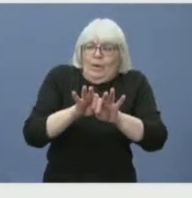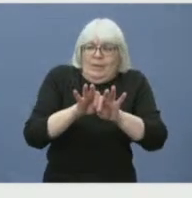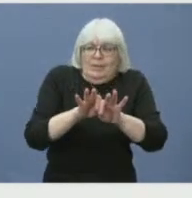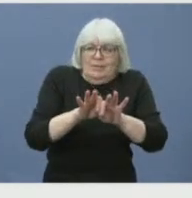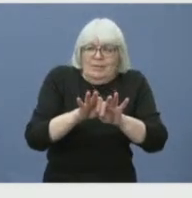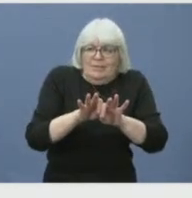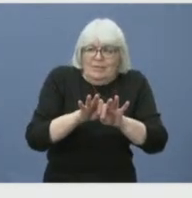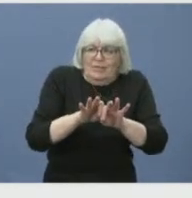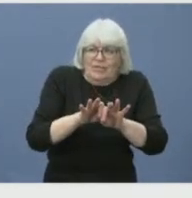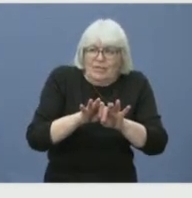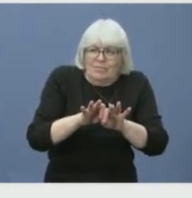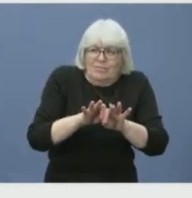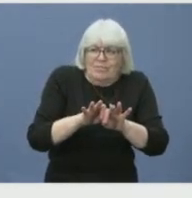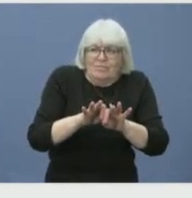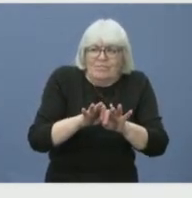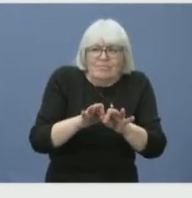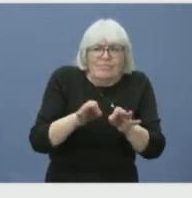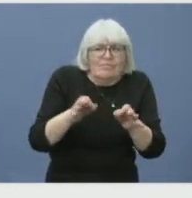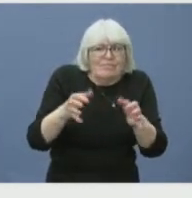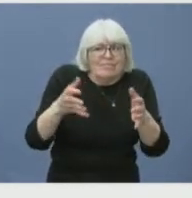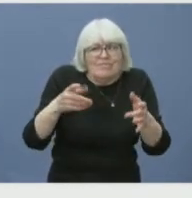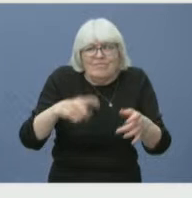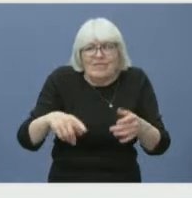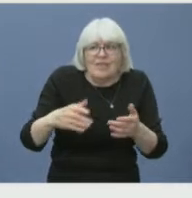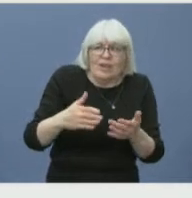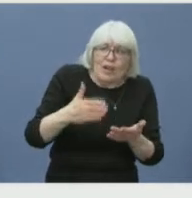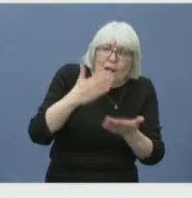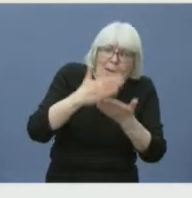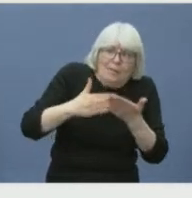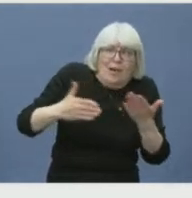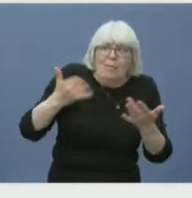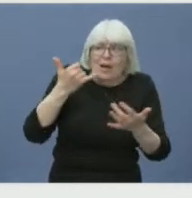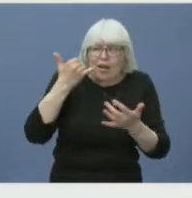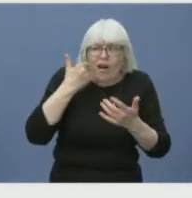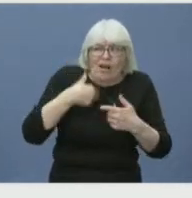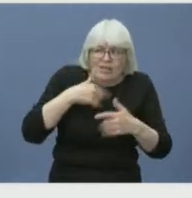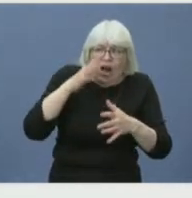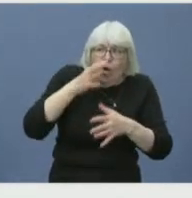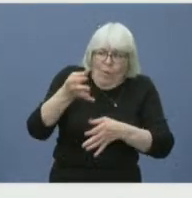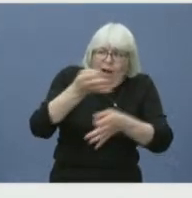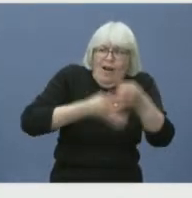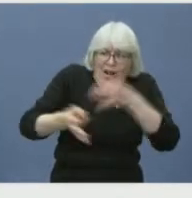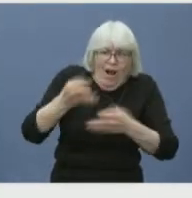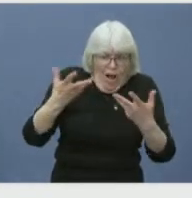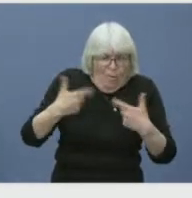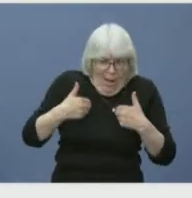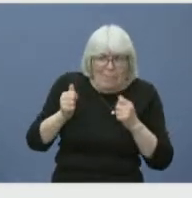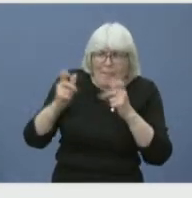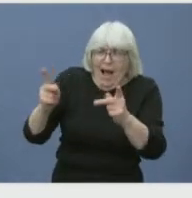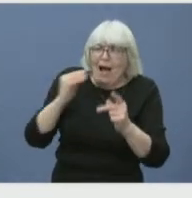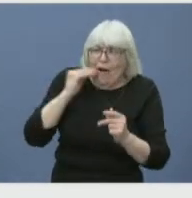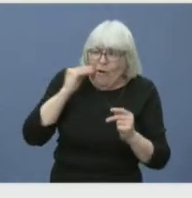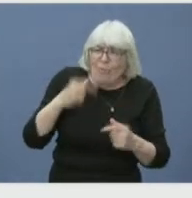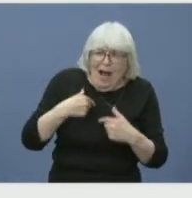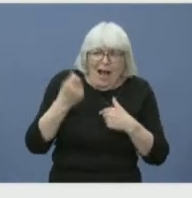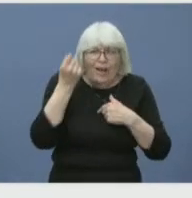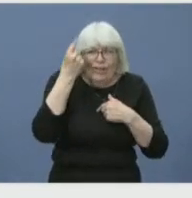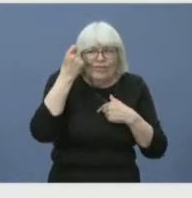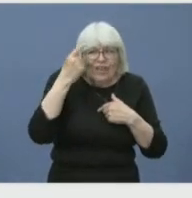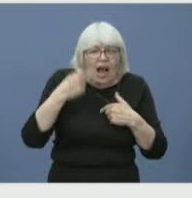calls and I would want to get back to my home too. So we are doing, I can assure you, we are doing our best and our staff is